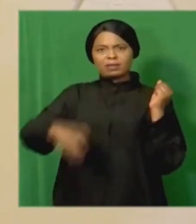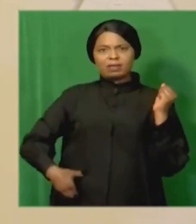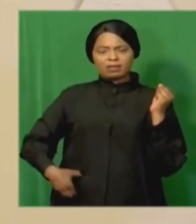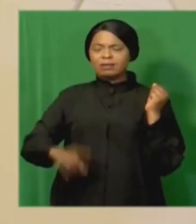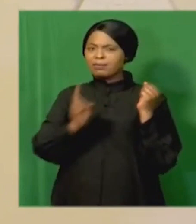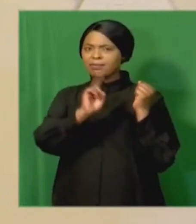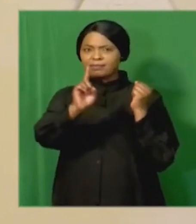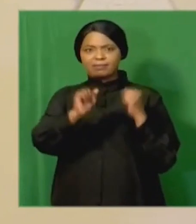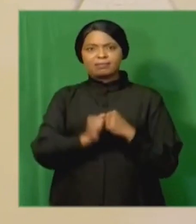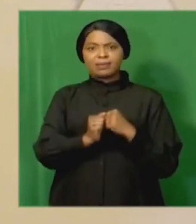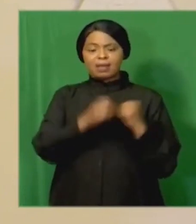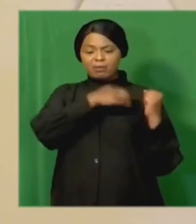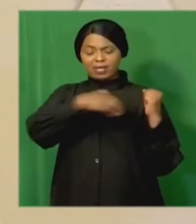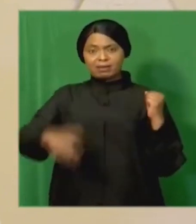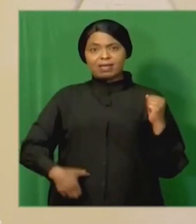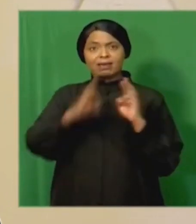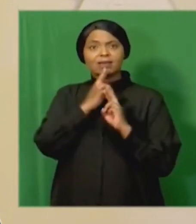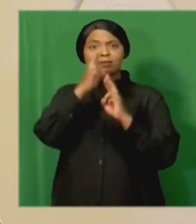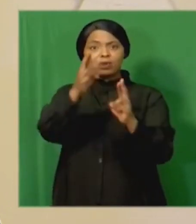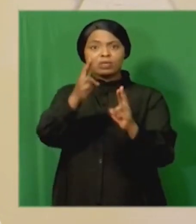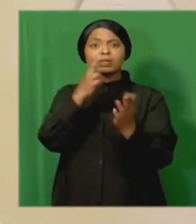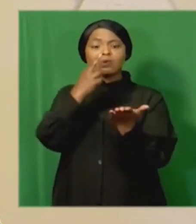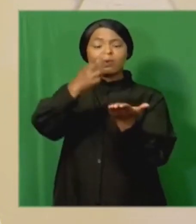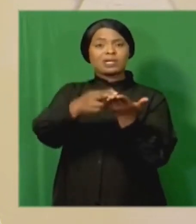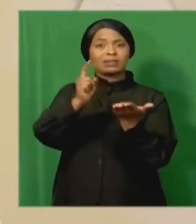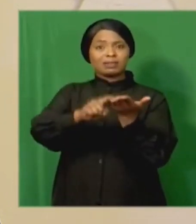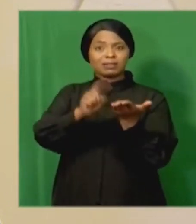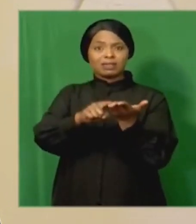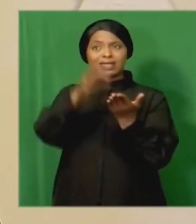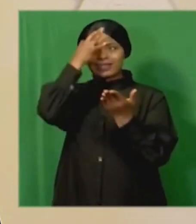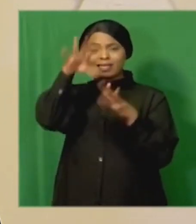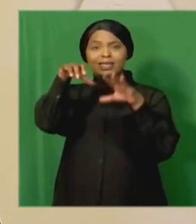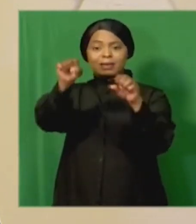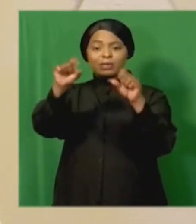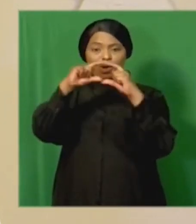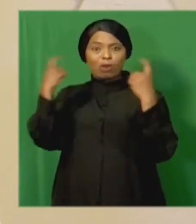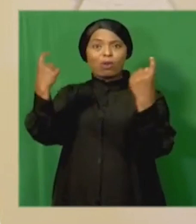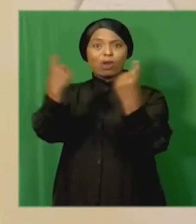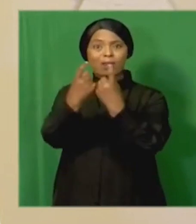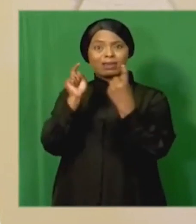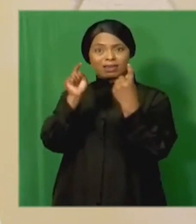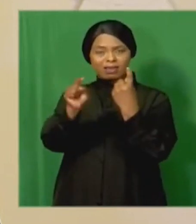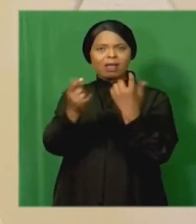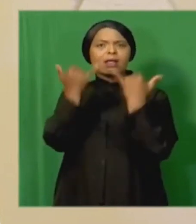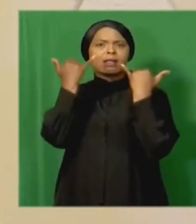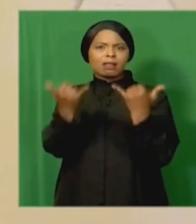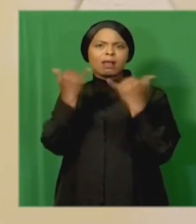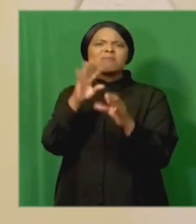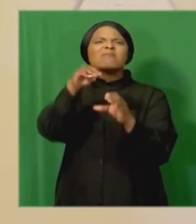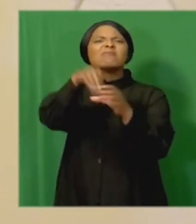The President's response to the recommendation of the State Capture Commission may therefore